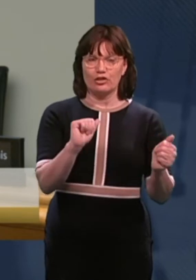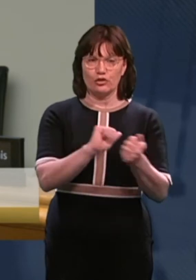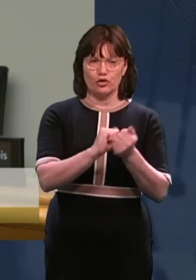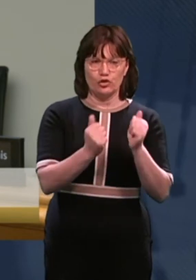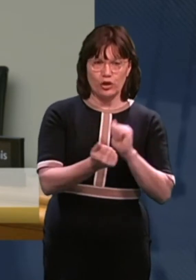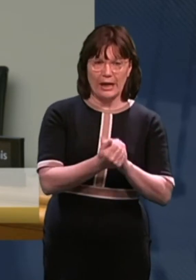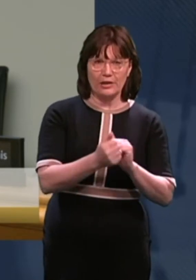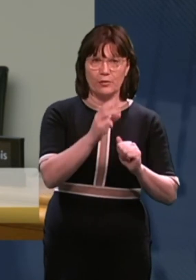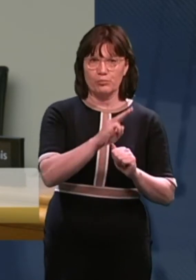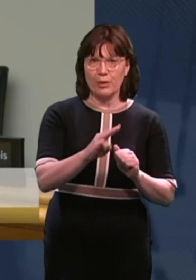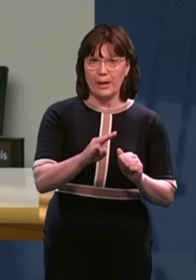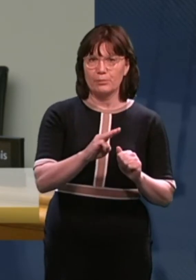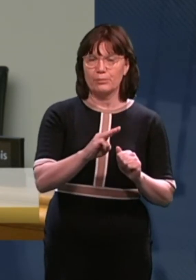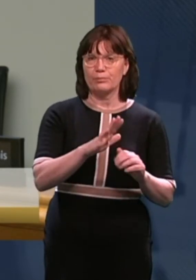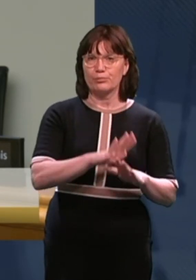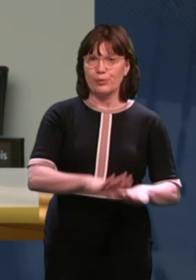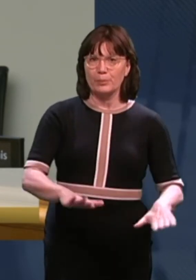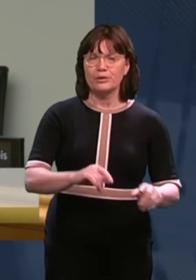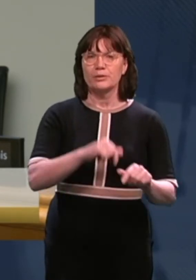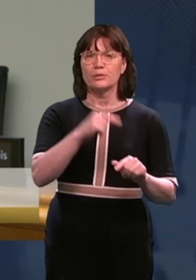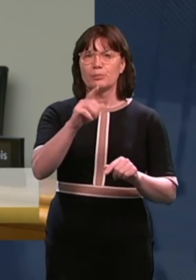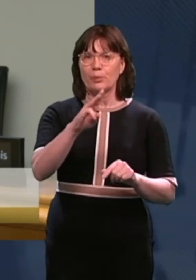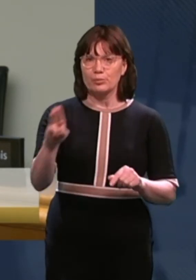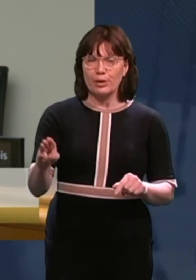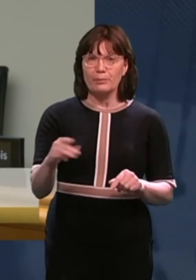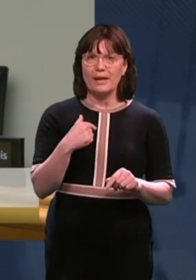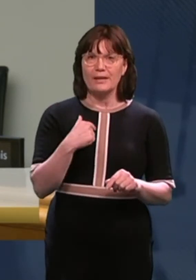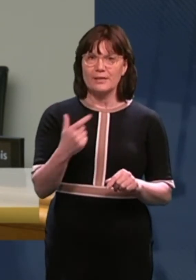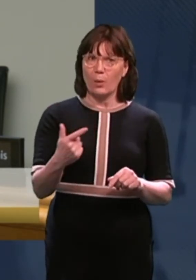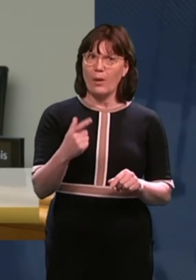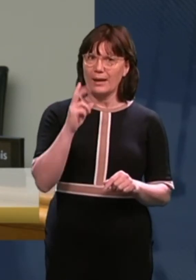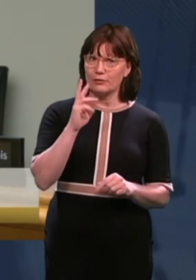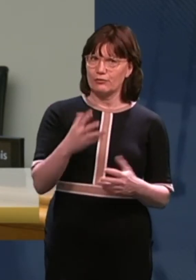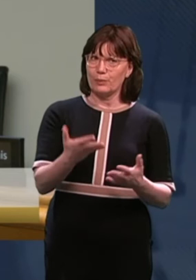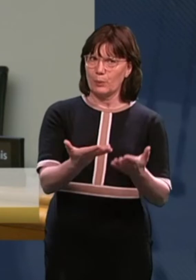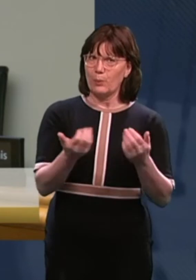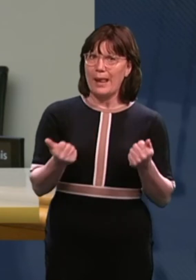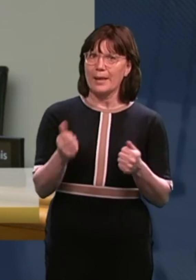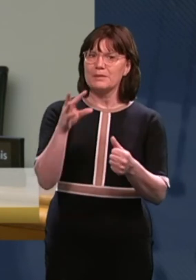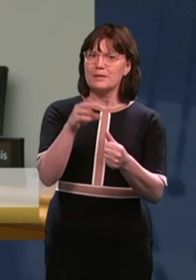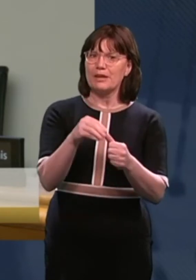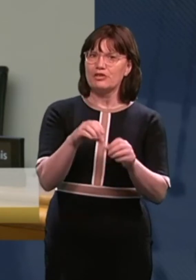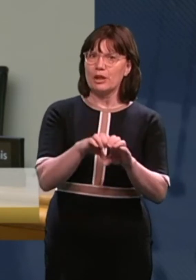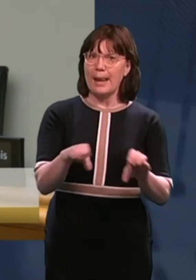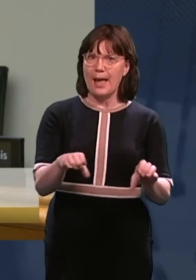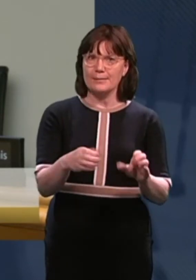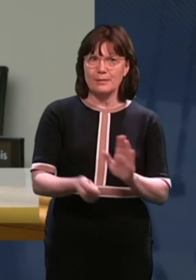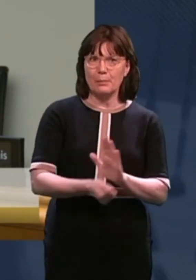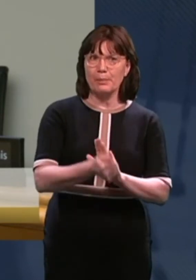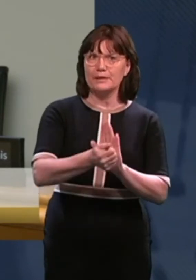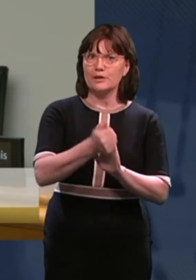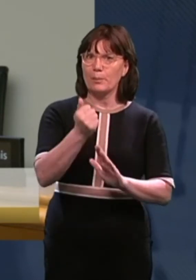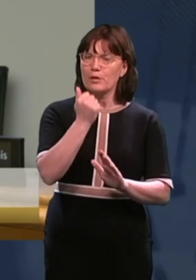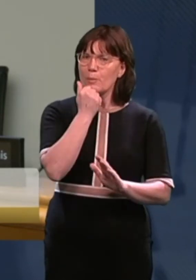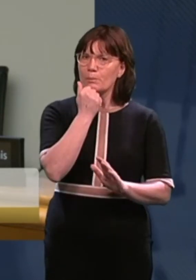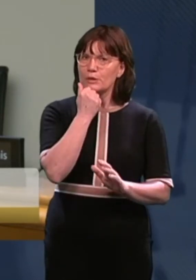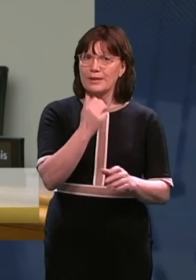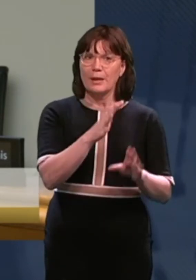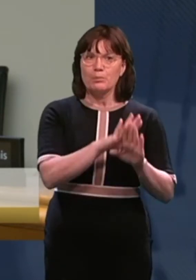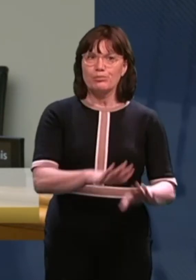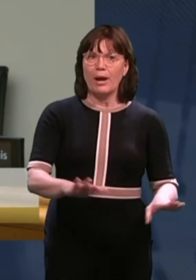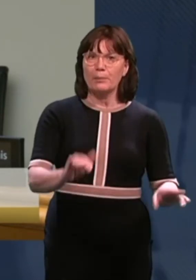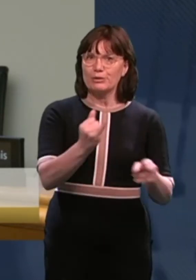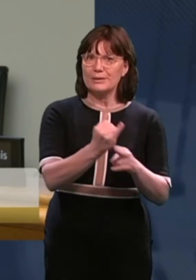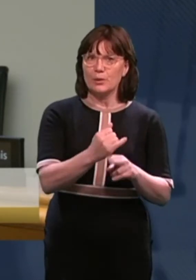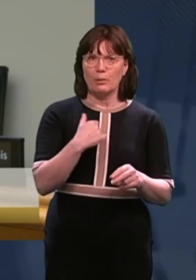So, I really welcome the increase and credit to you the increase in numbers of special classes in primary school. But that isn't translating into